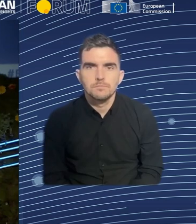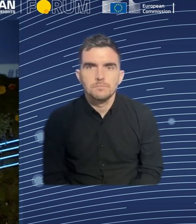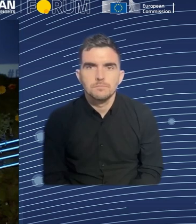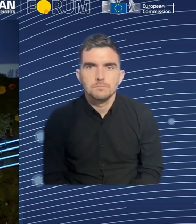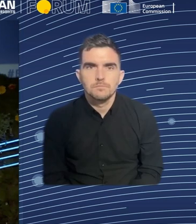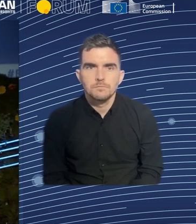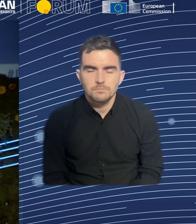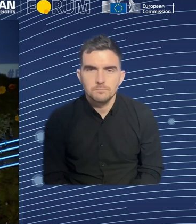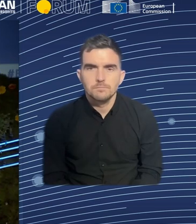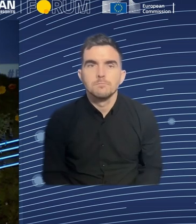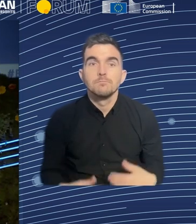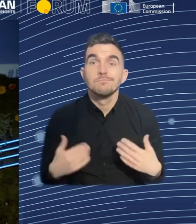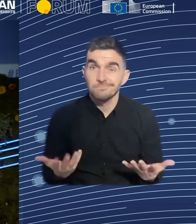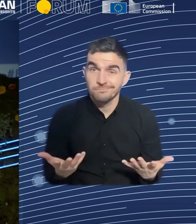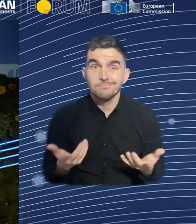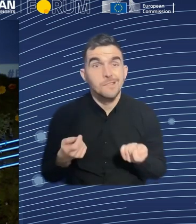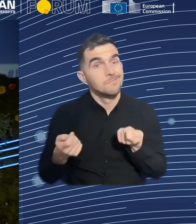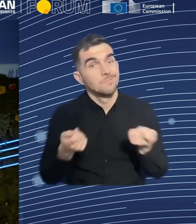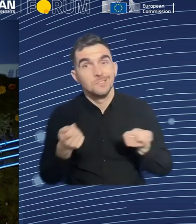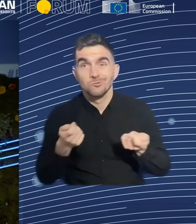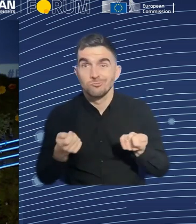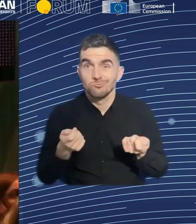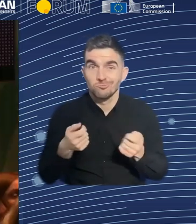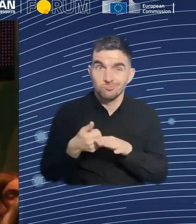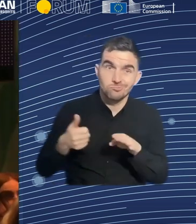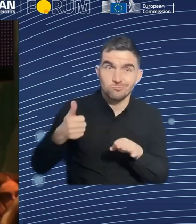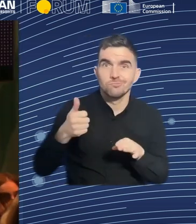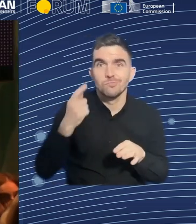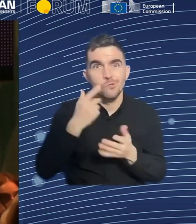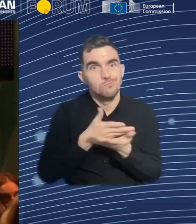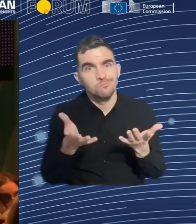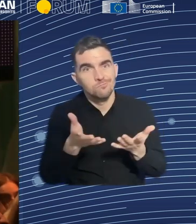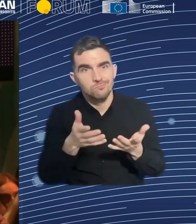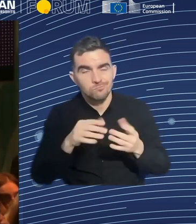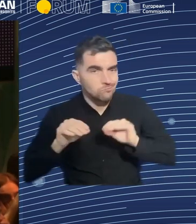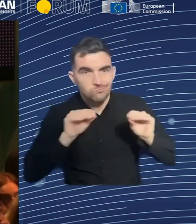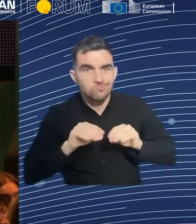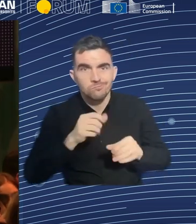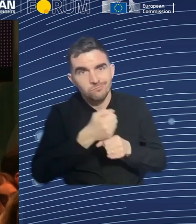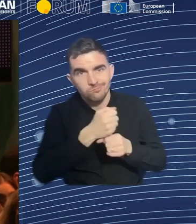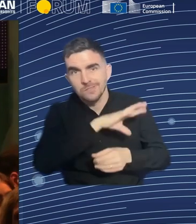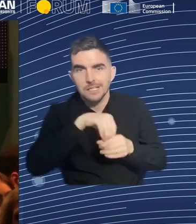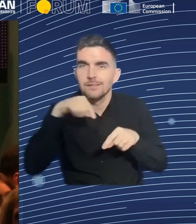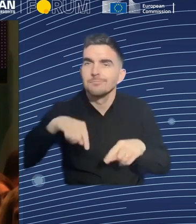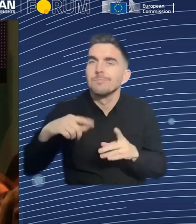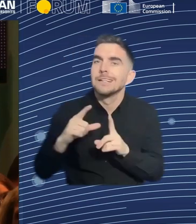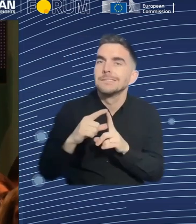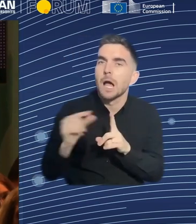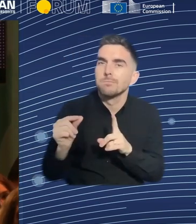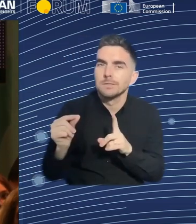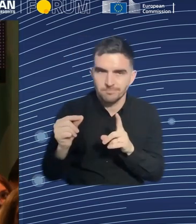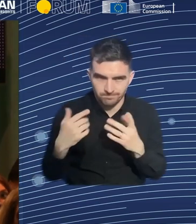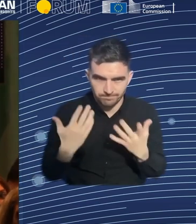Cyprus. And it is more of a thought than a question. Since we said so many important